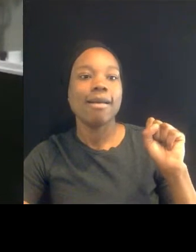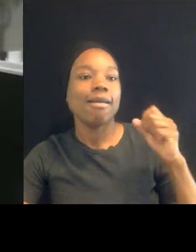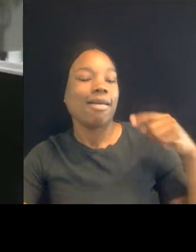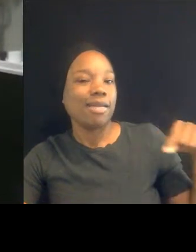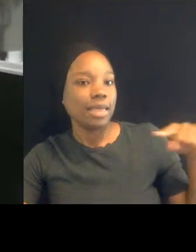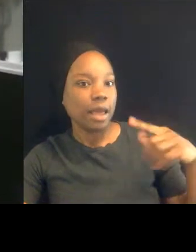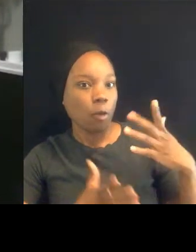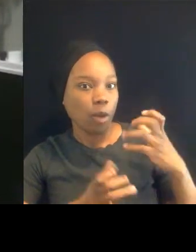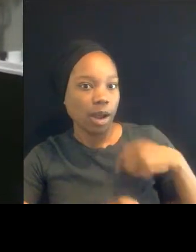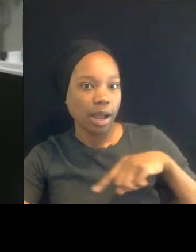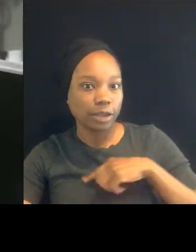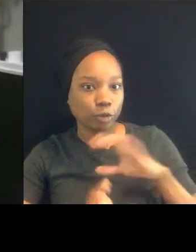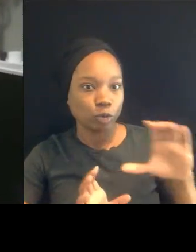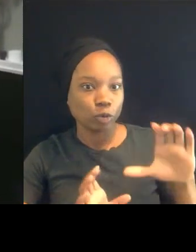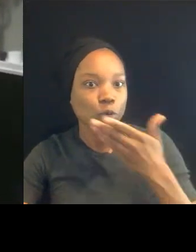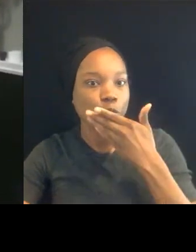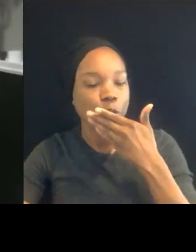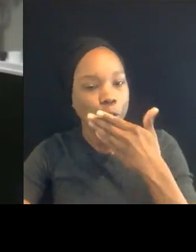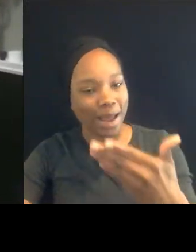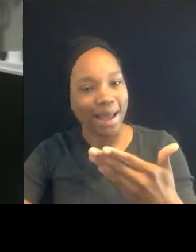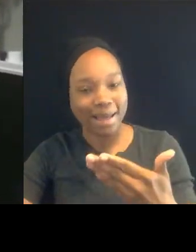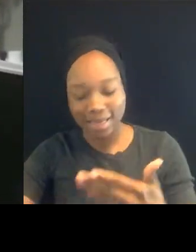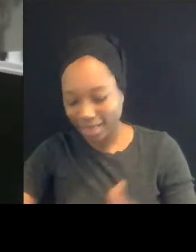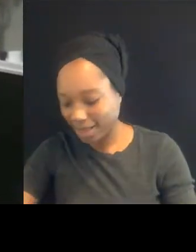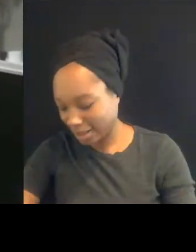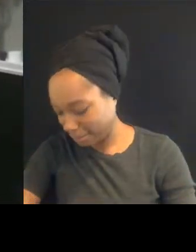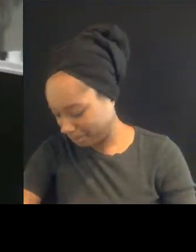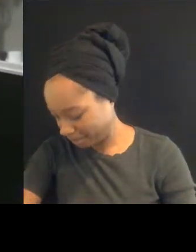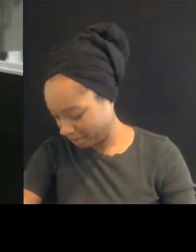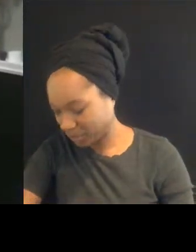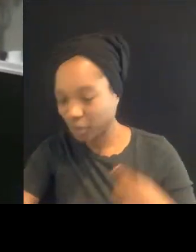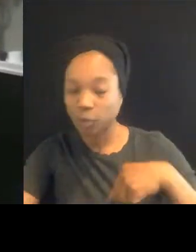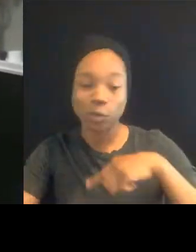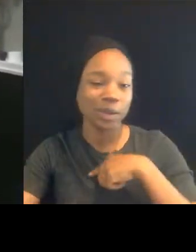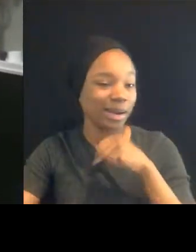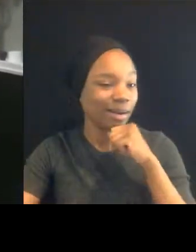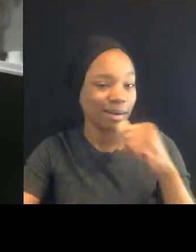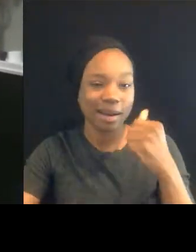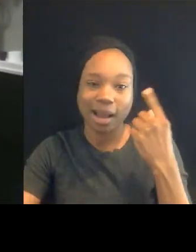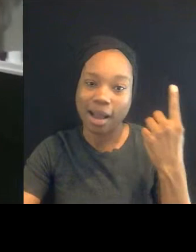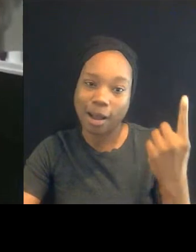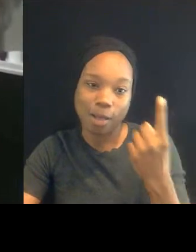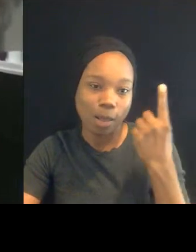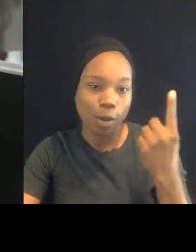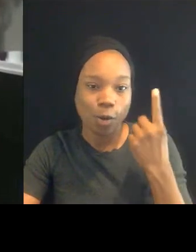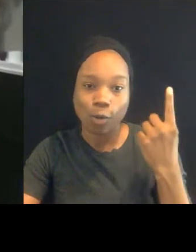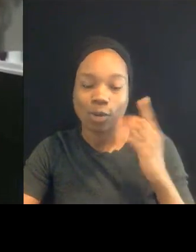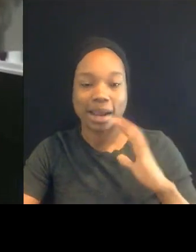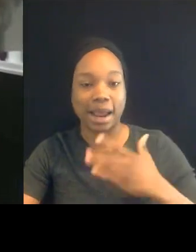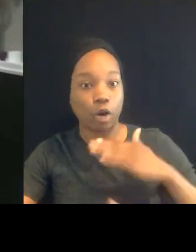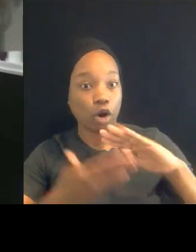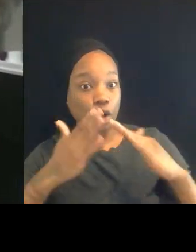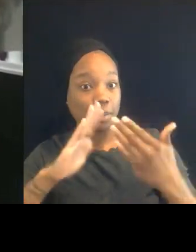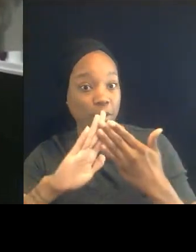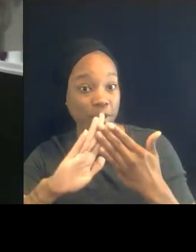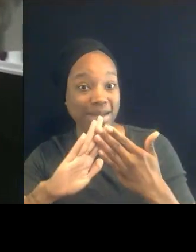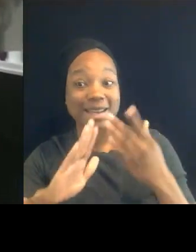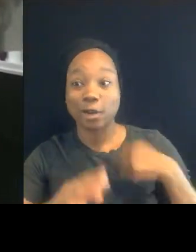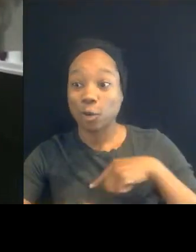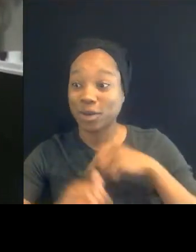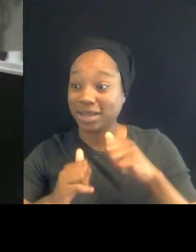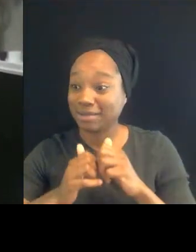And we aren't on our own. And our sense of community as we build, and as we organize is